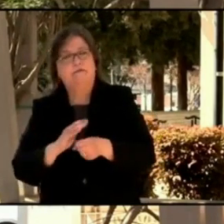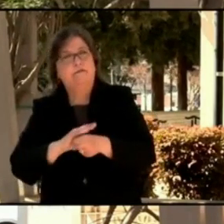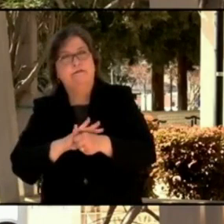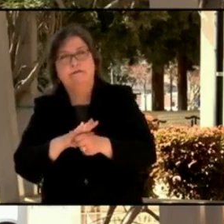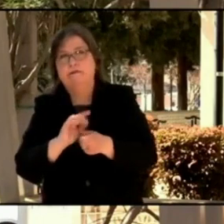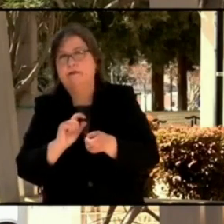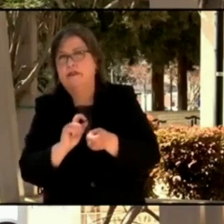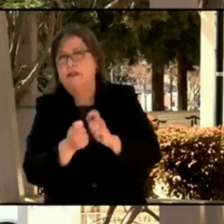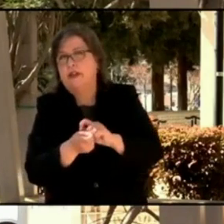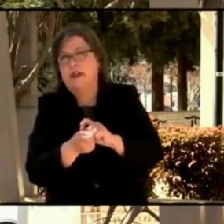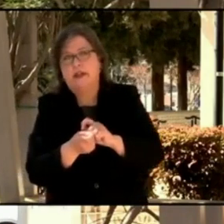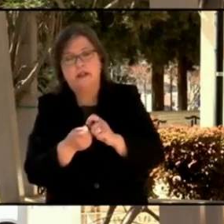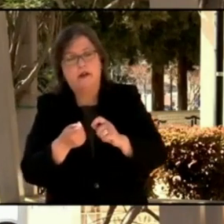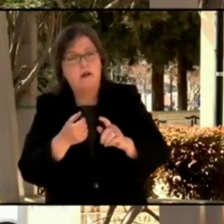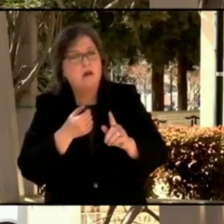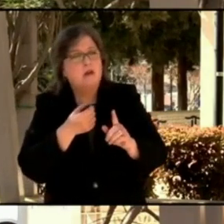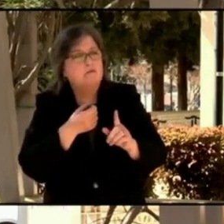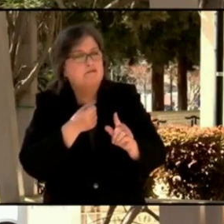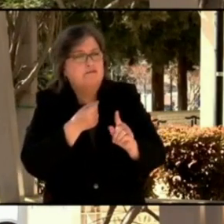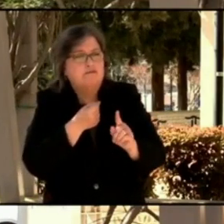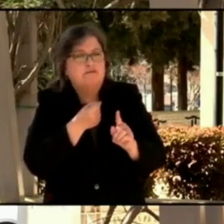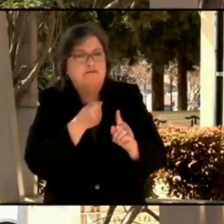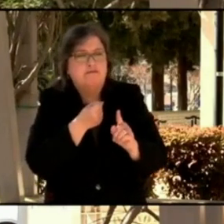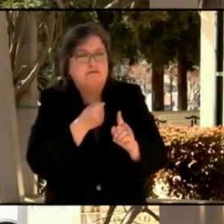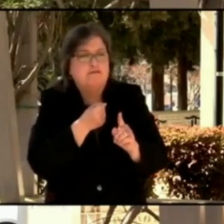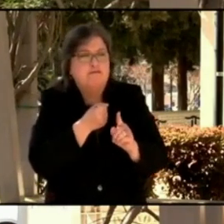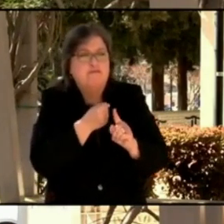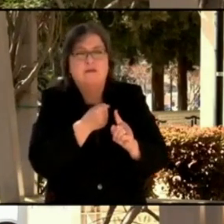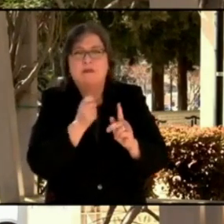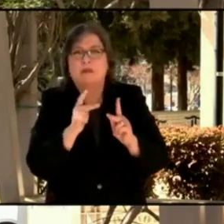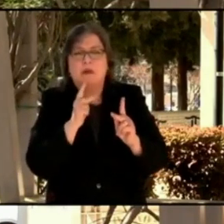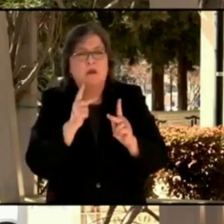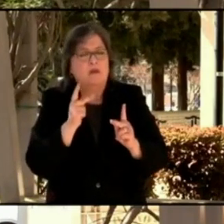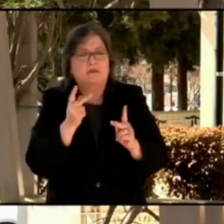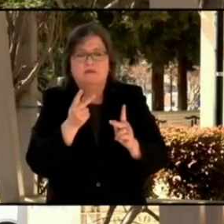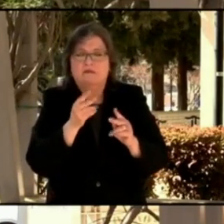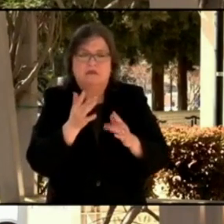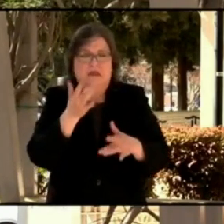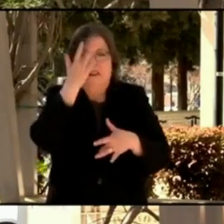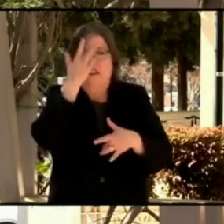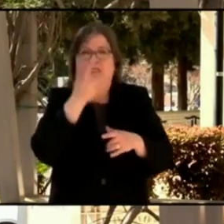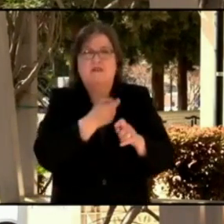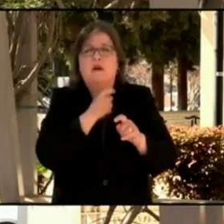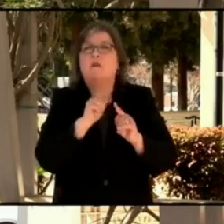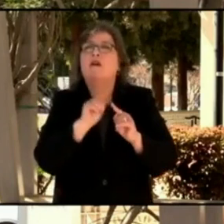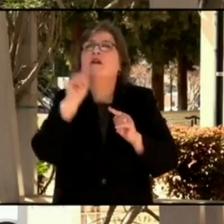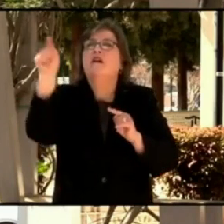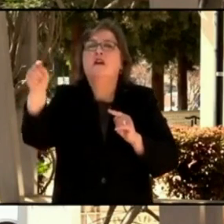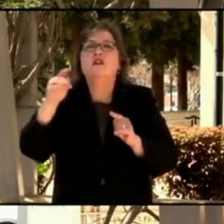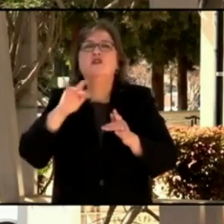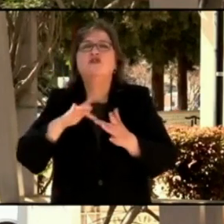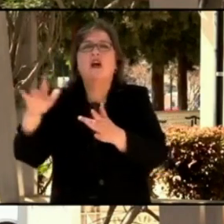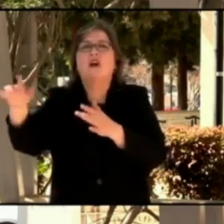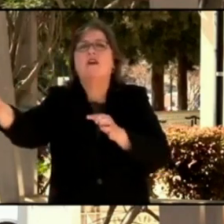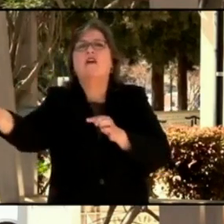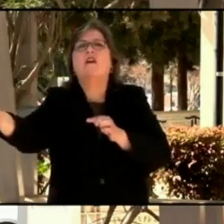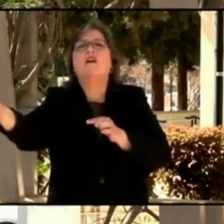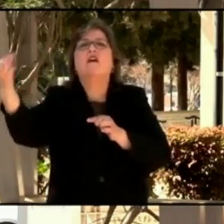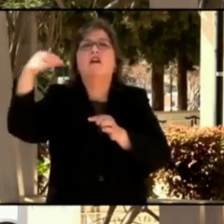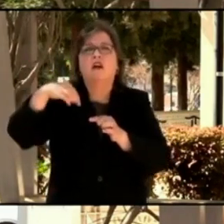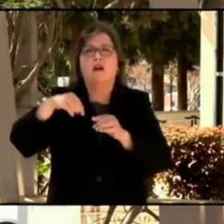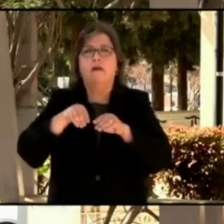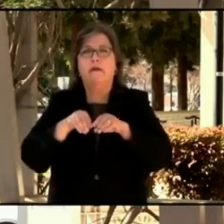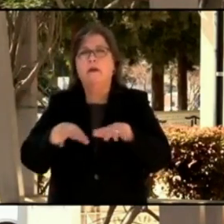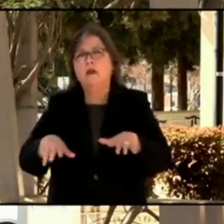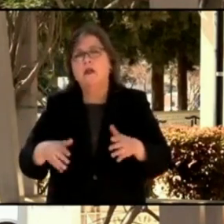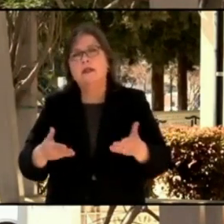attention and not travel right now. If someone does travel because they have to,